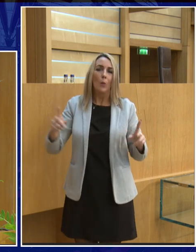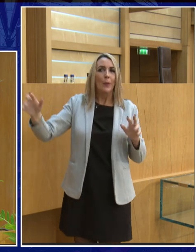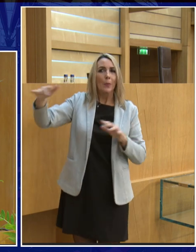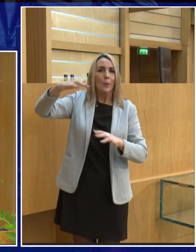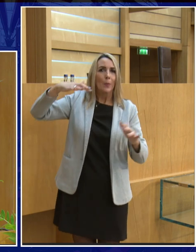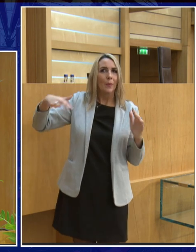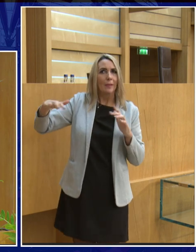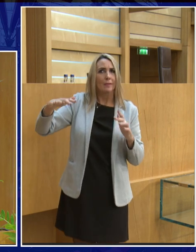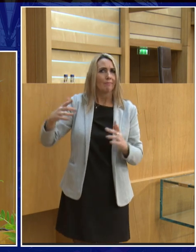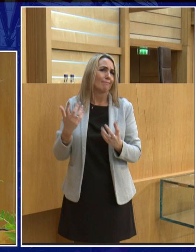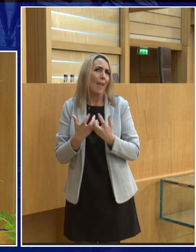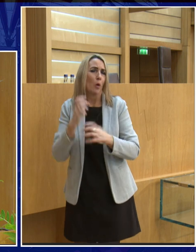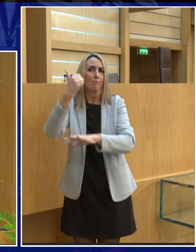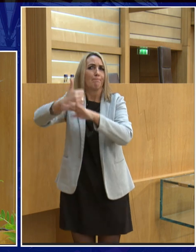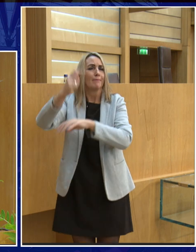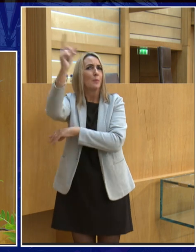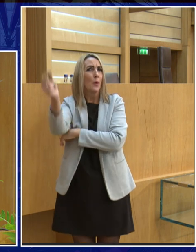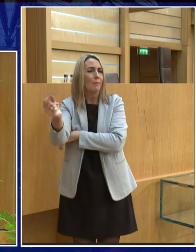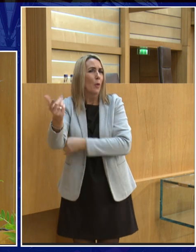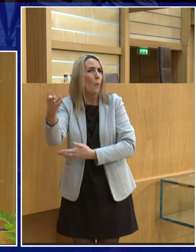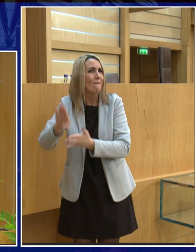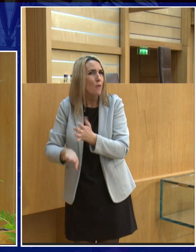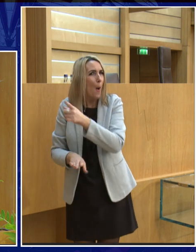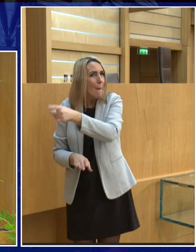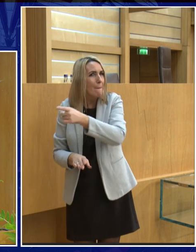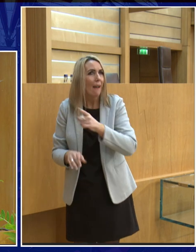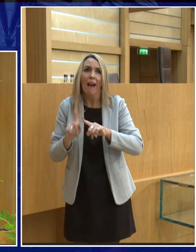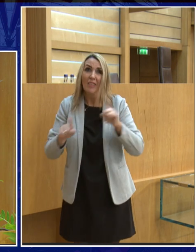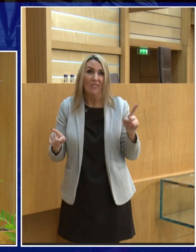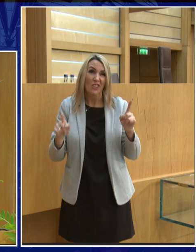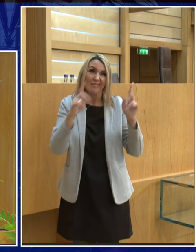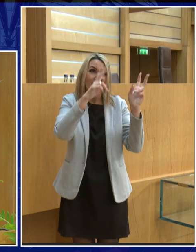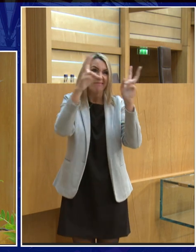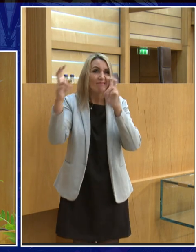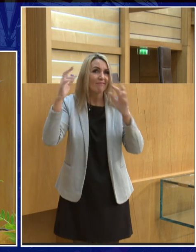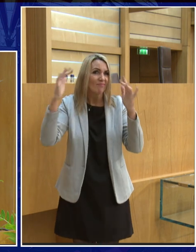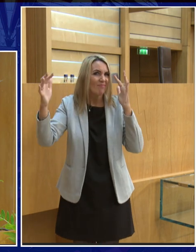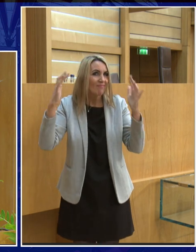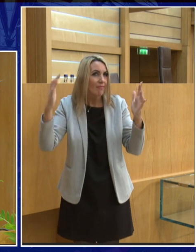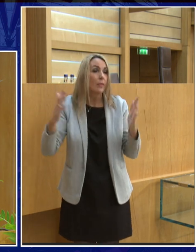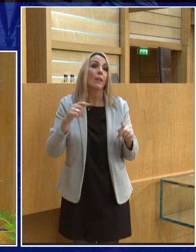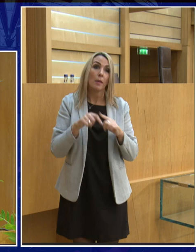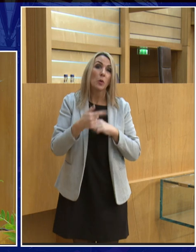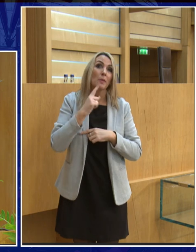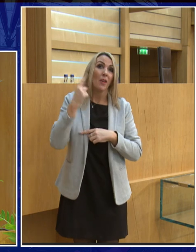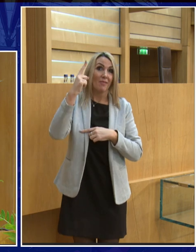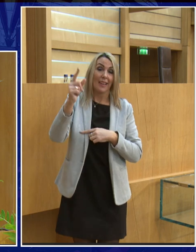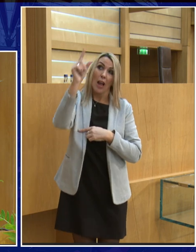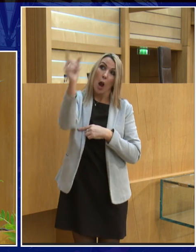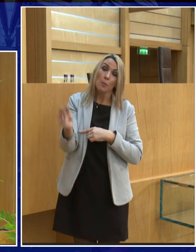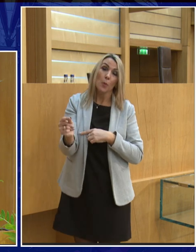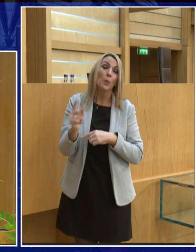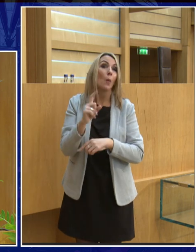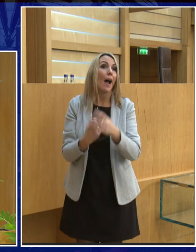there is a question as to where our moon came from and there are all sorts of different theories and the most common theory is our moon was formed